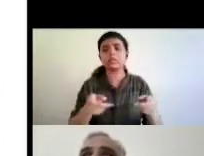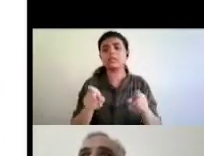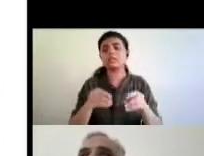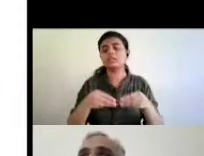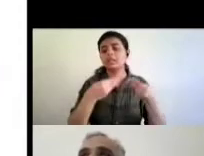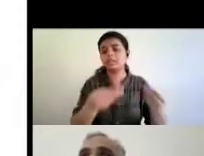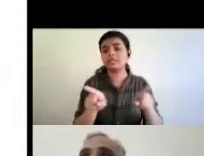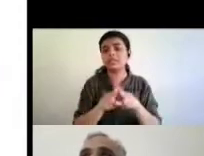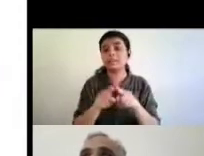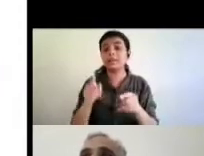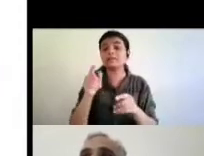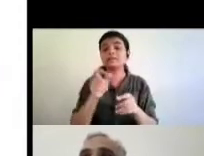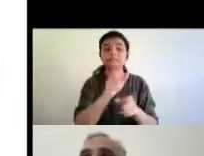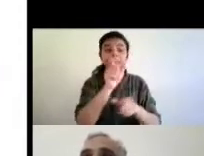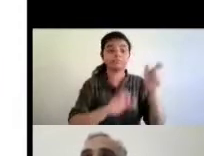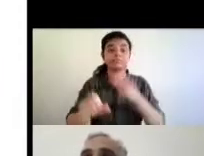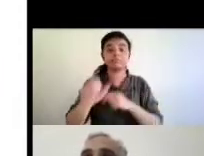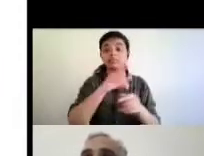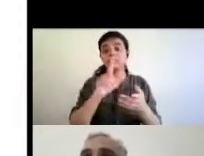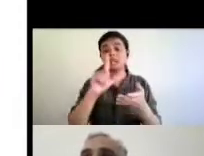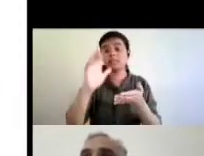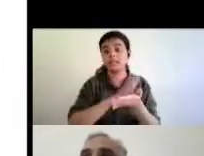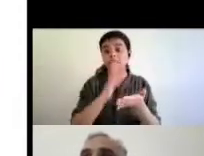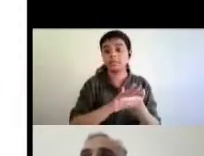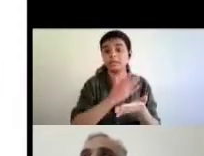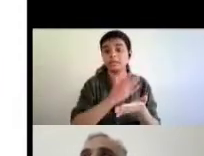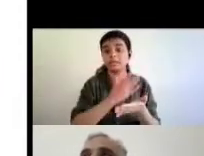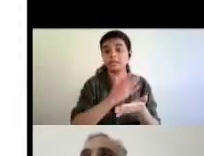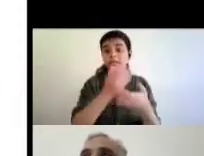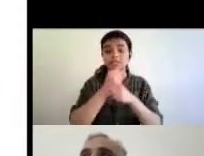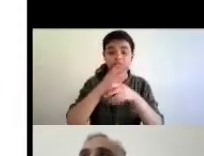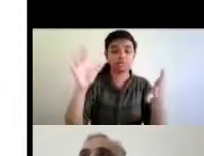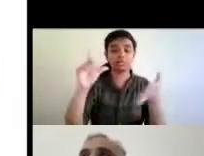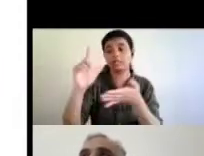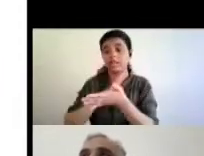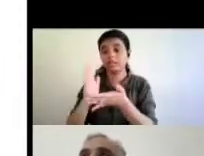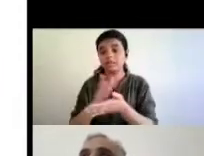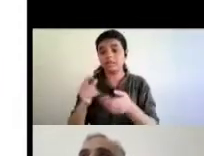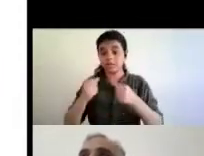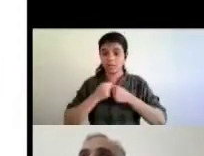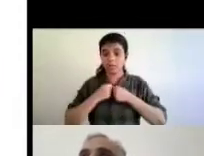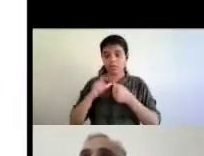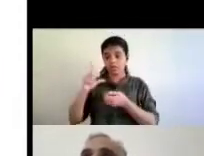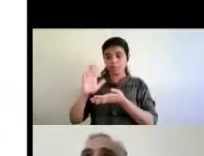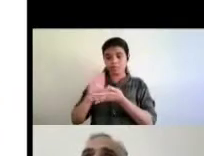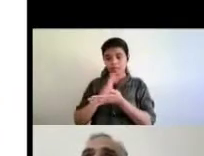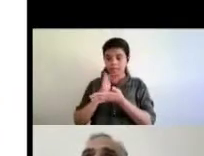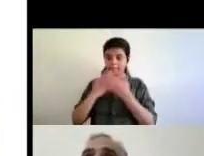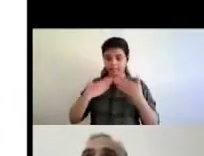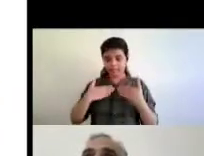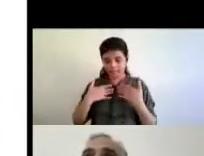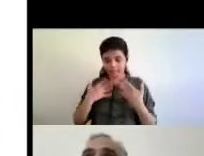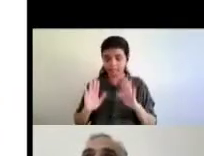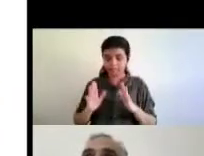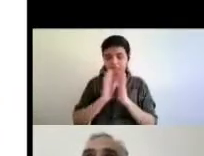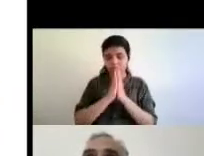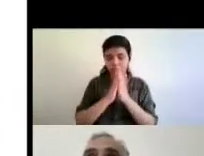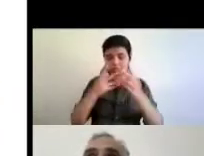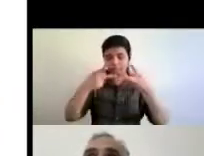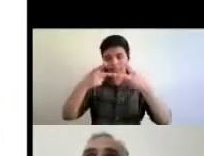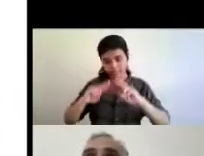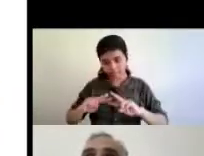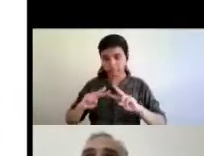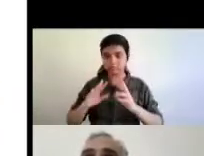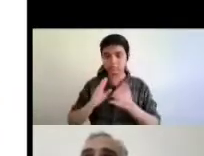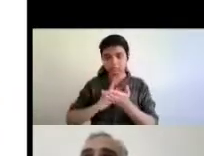all getting on boarded to to share whatever we are producing and to derive from this library whatever is